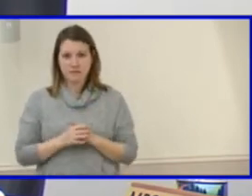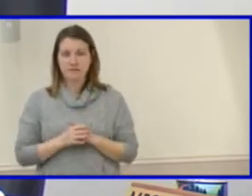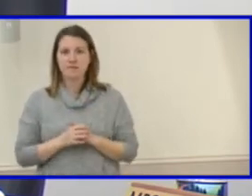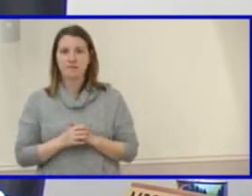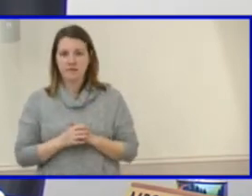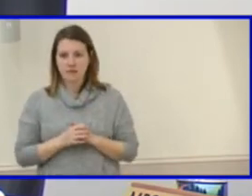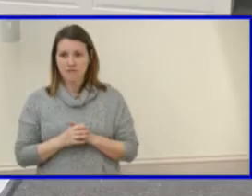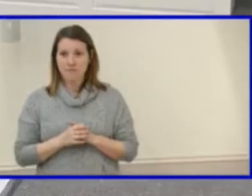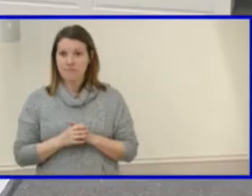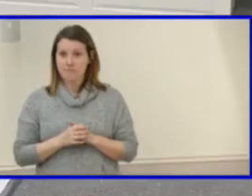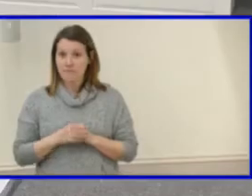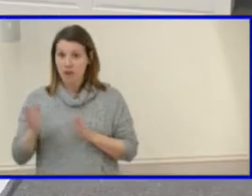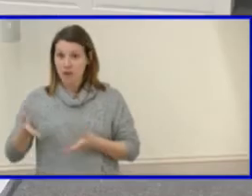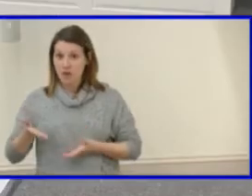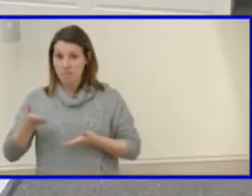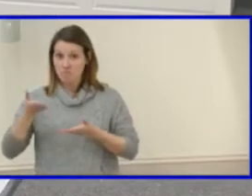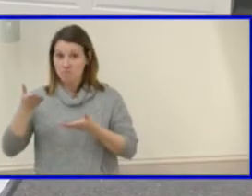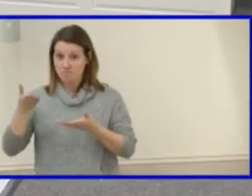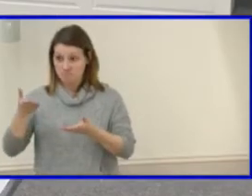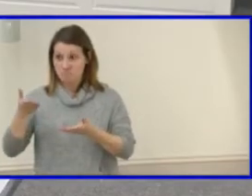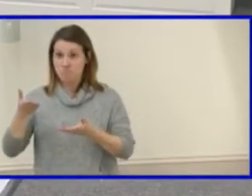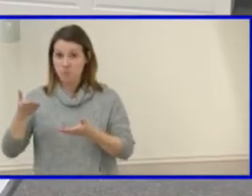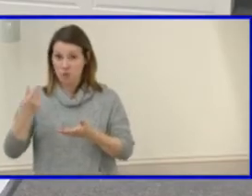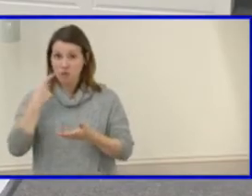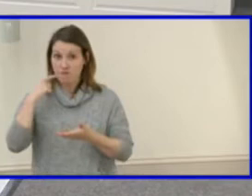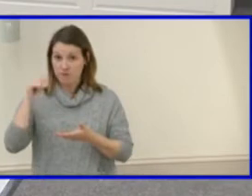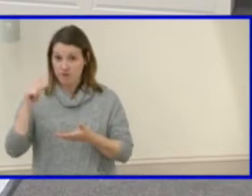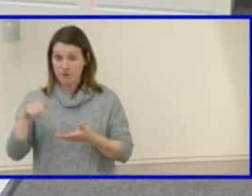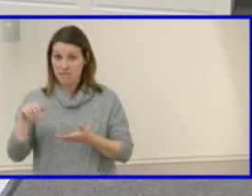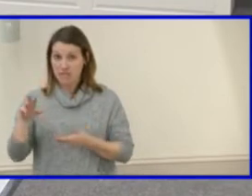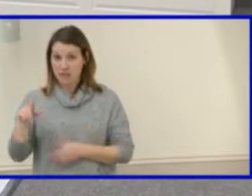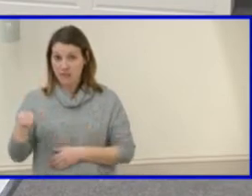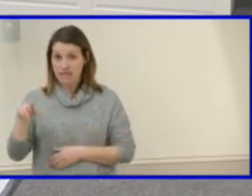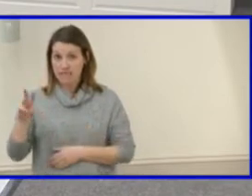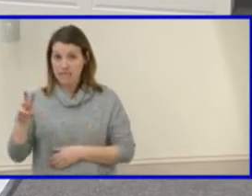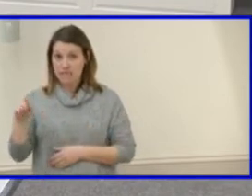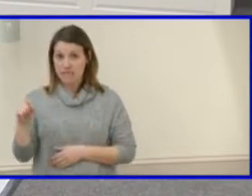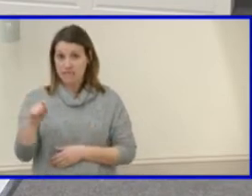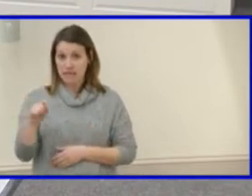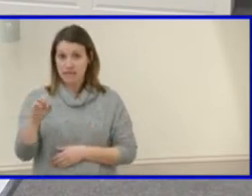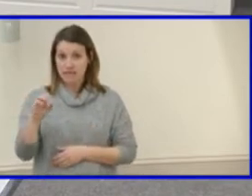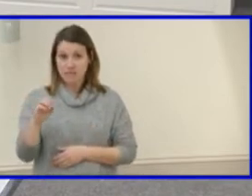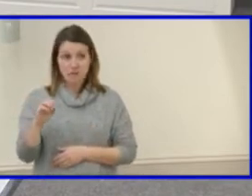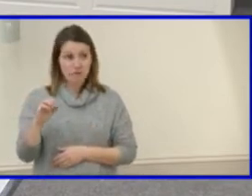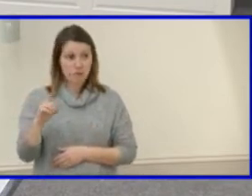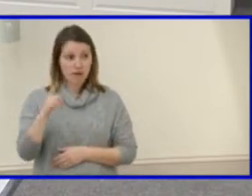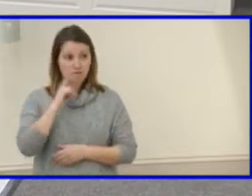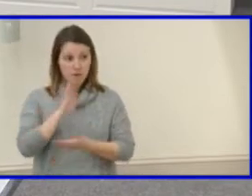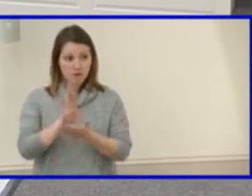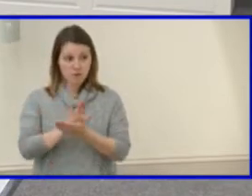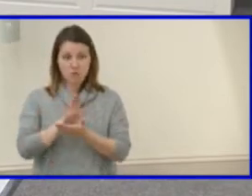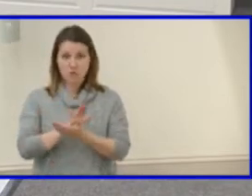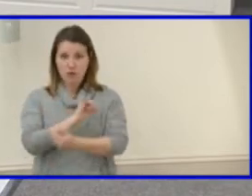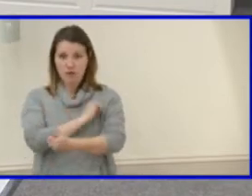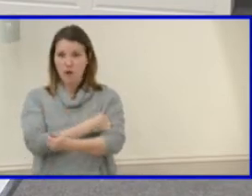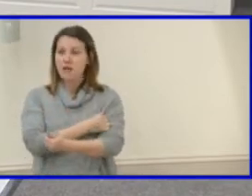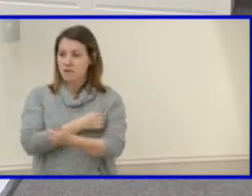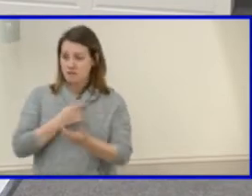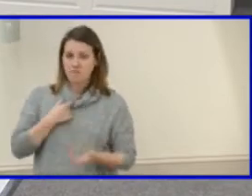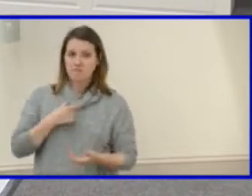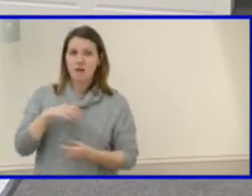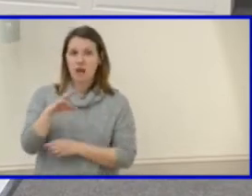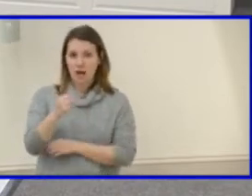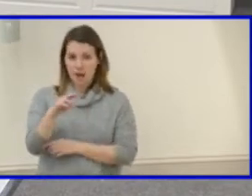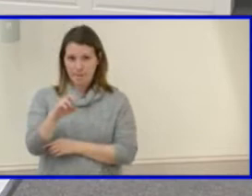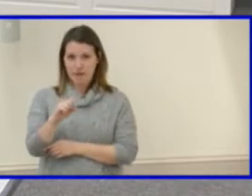Is a motion to approve proposed revisions to policy P6-01 school authority. So moved. Moved by Mrs.